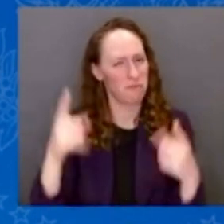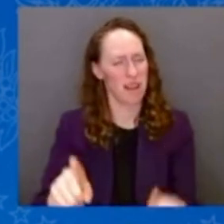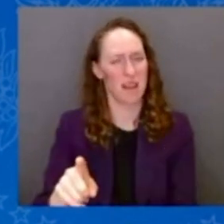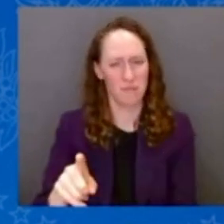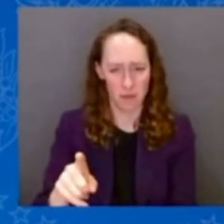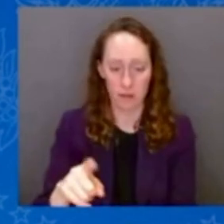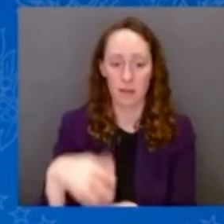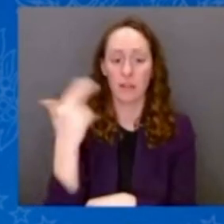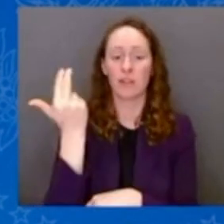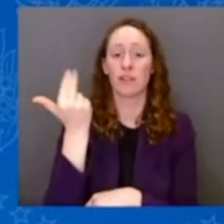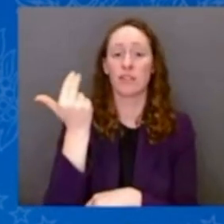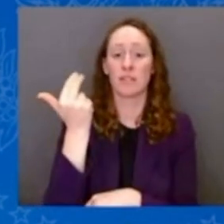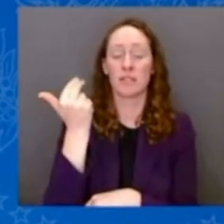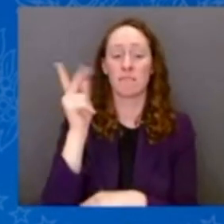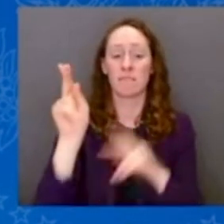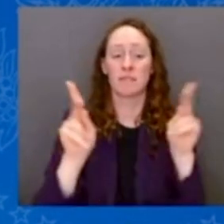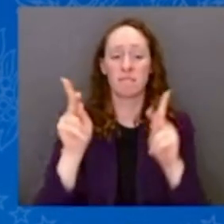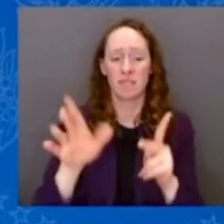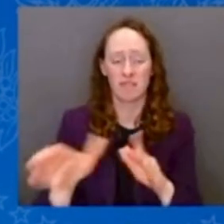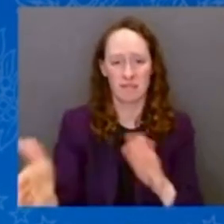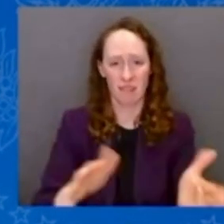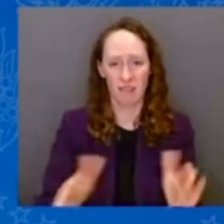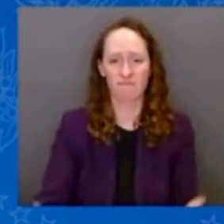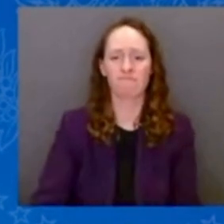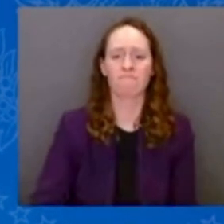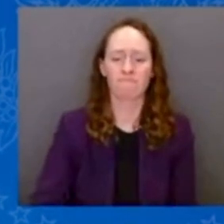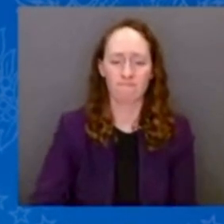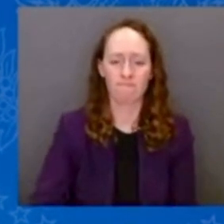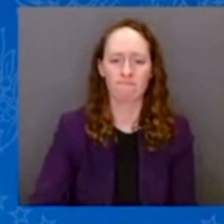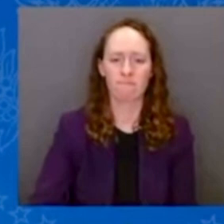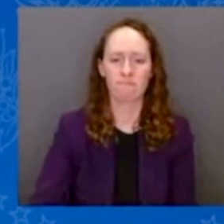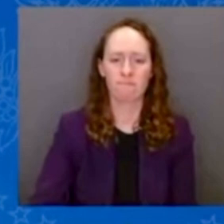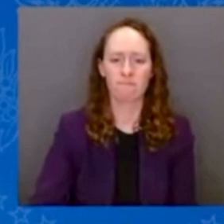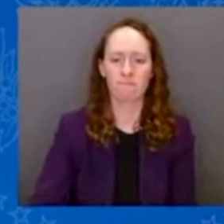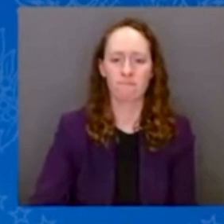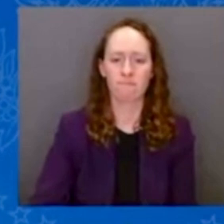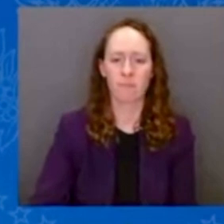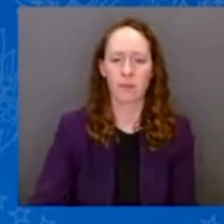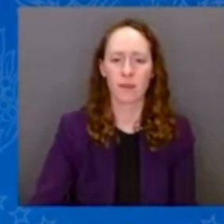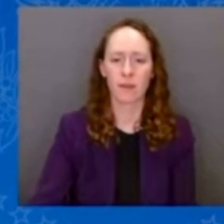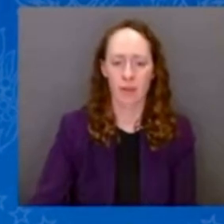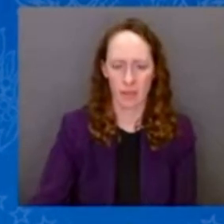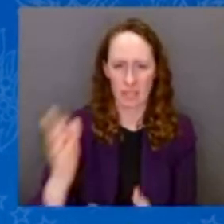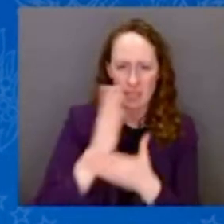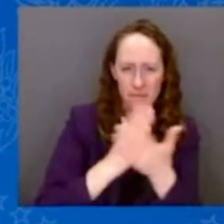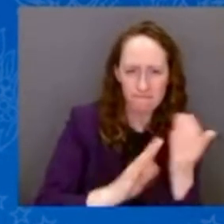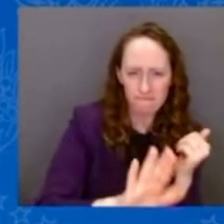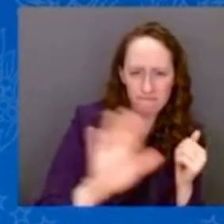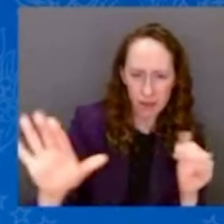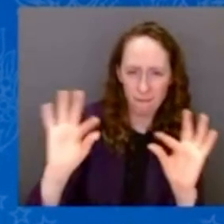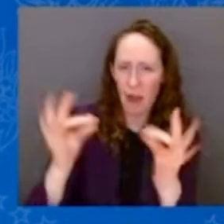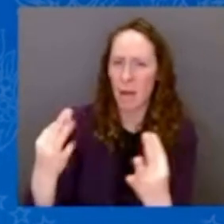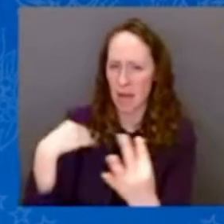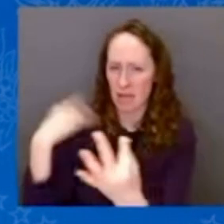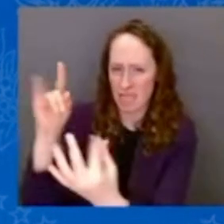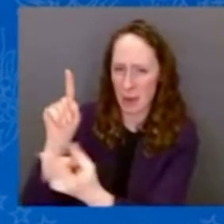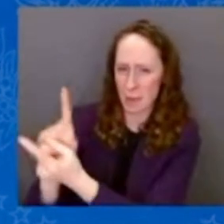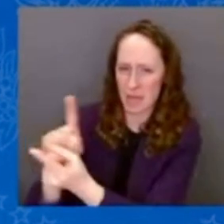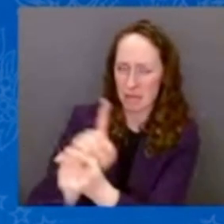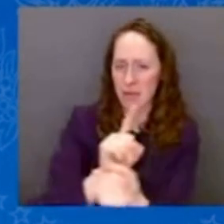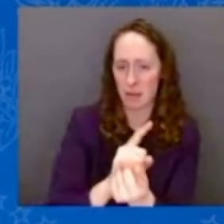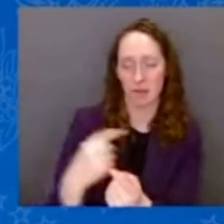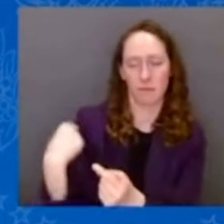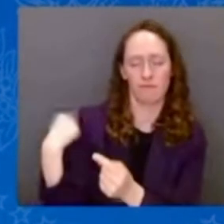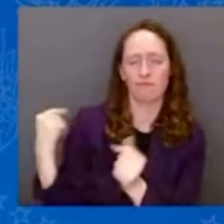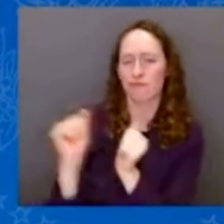families earlier today, Jill and I, my wife and I. Three hundred homes and businesses are nothing more than piles